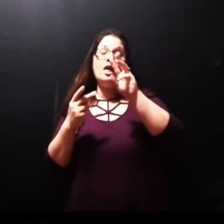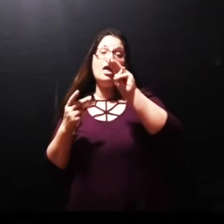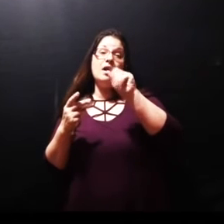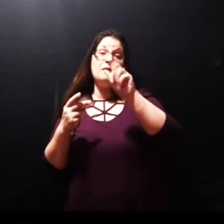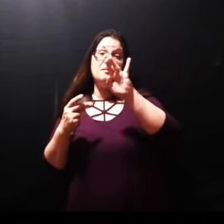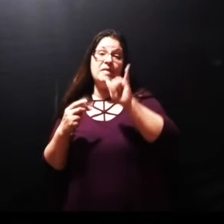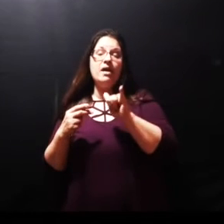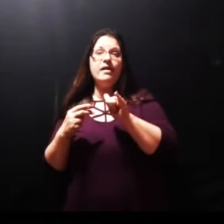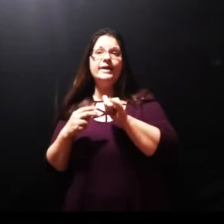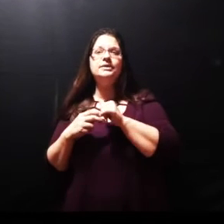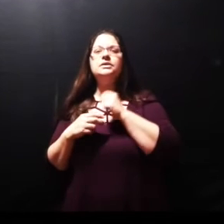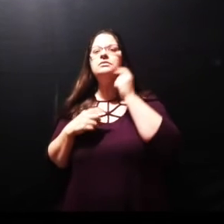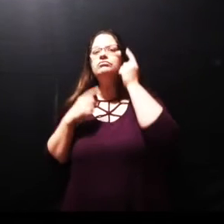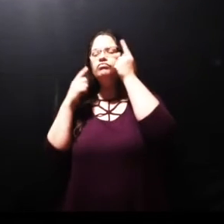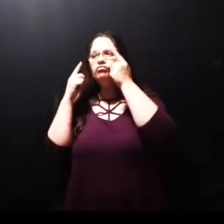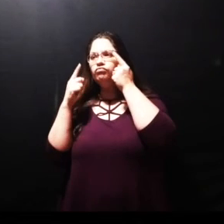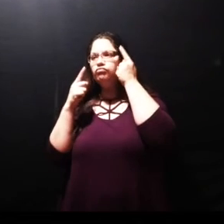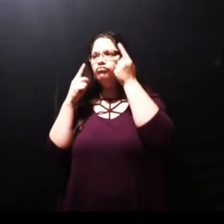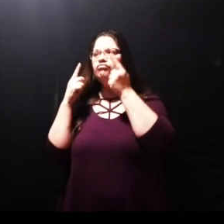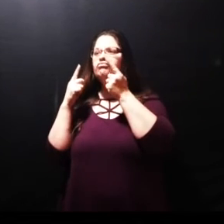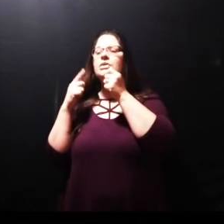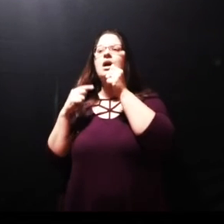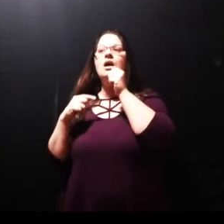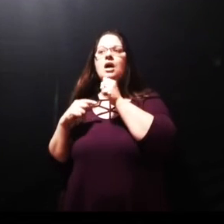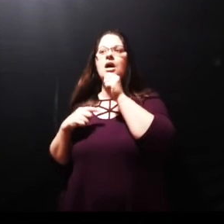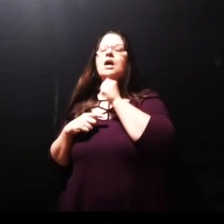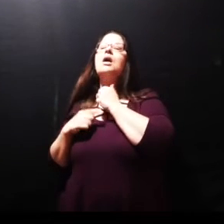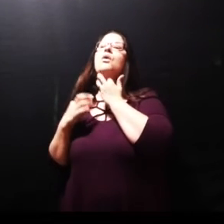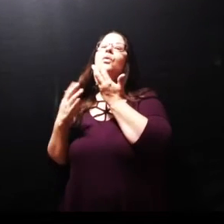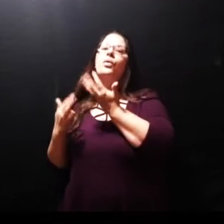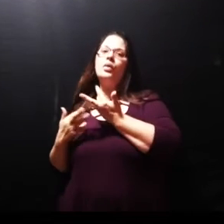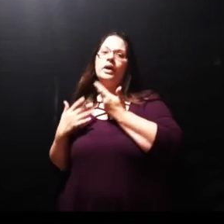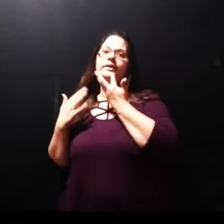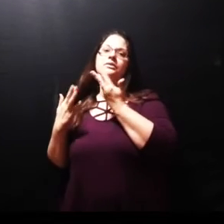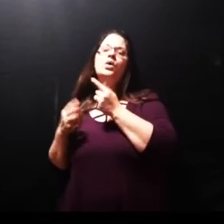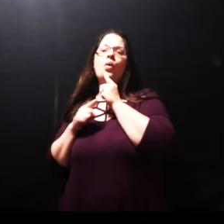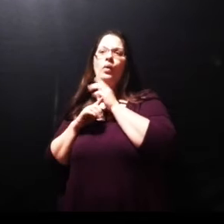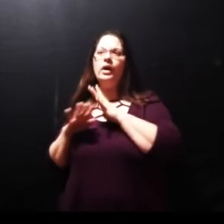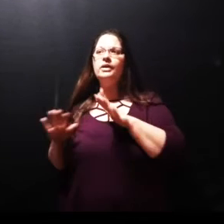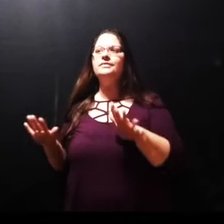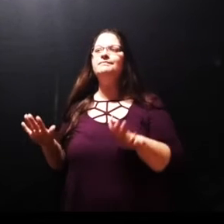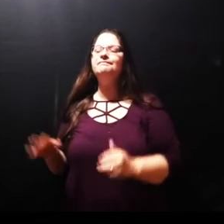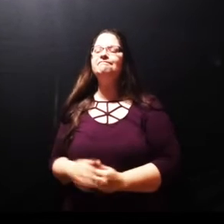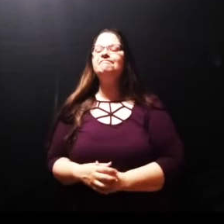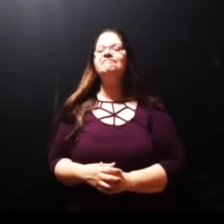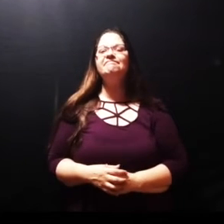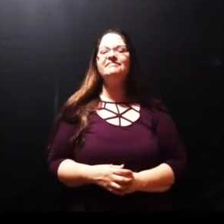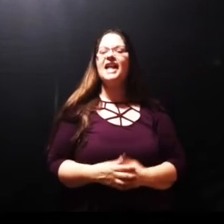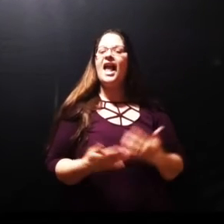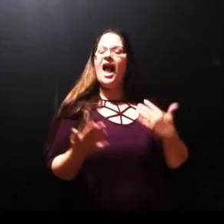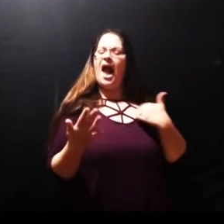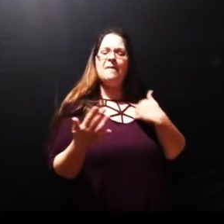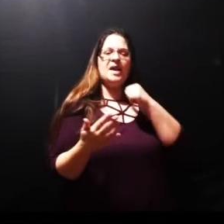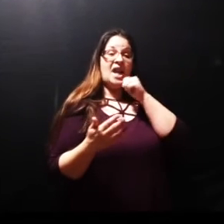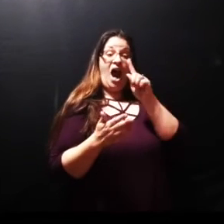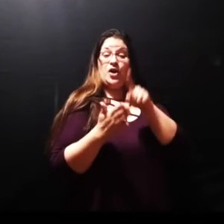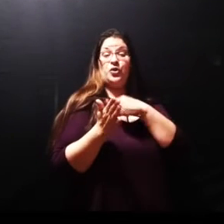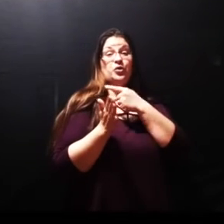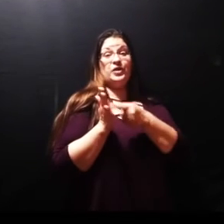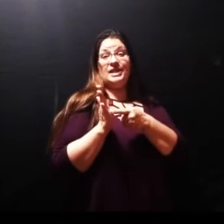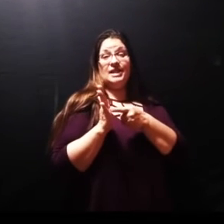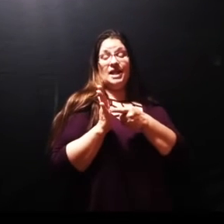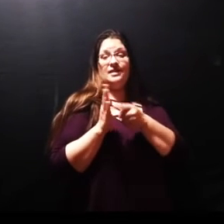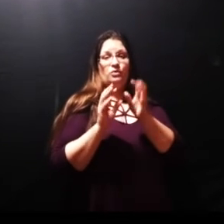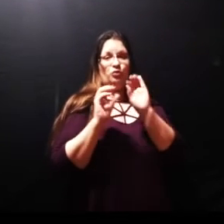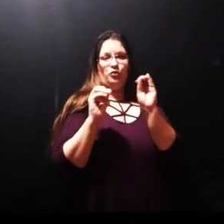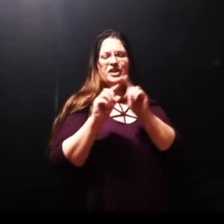not criticizing either of them that's just the way God made them and I love how scripture shows their differences I look at